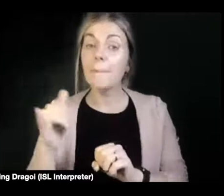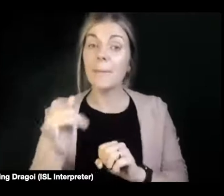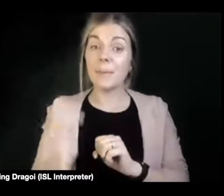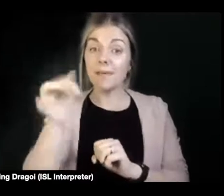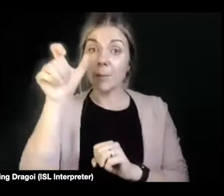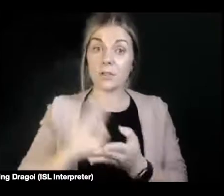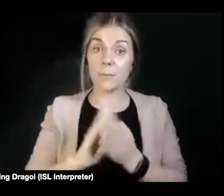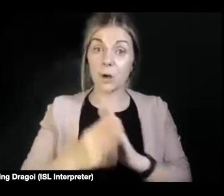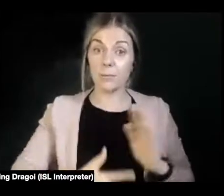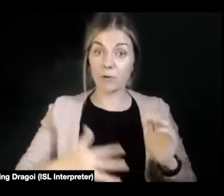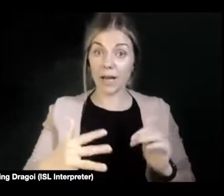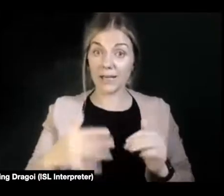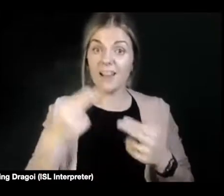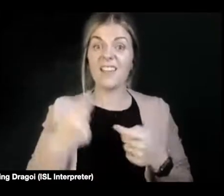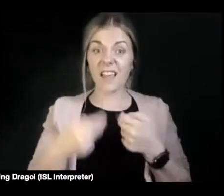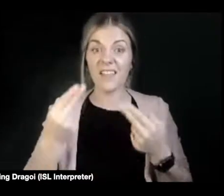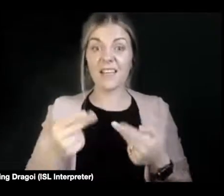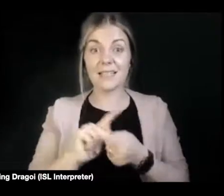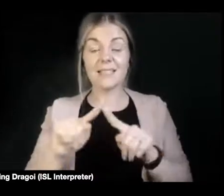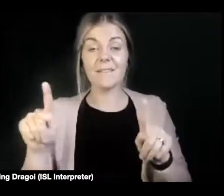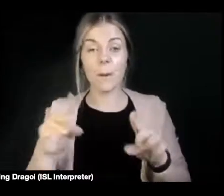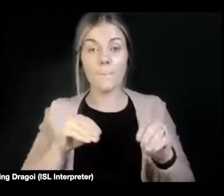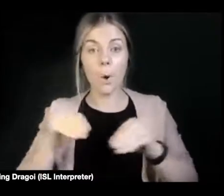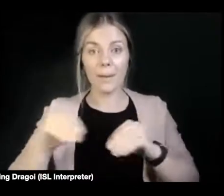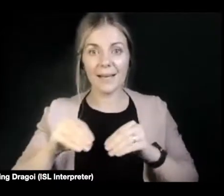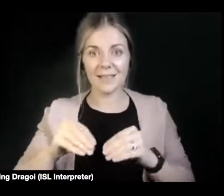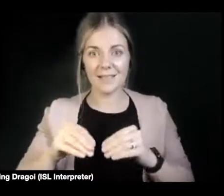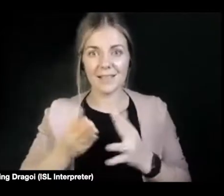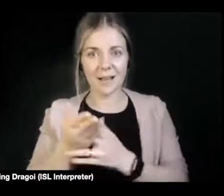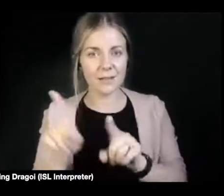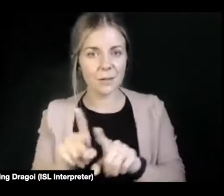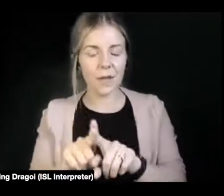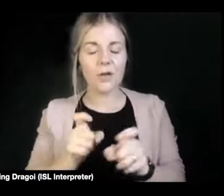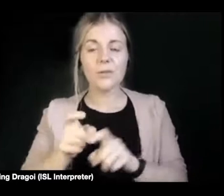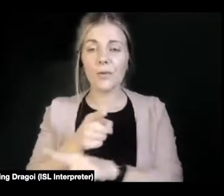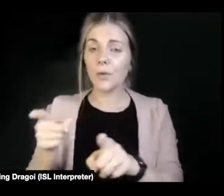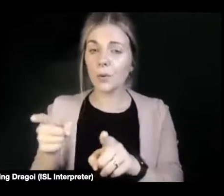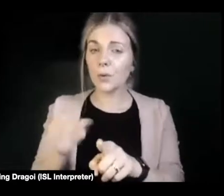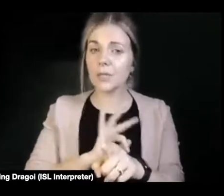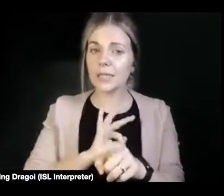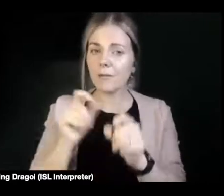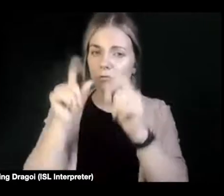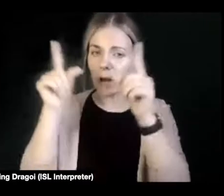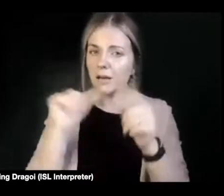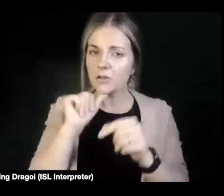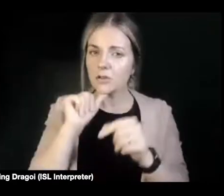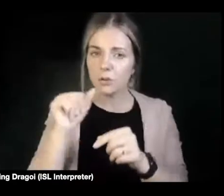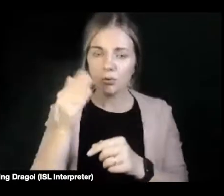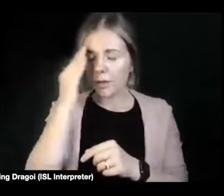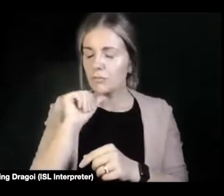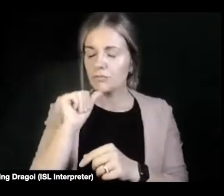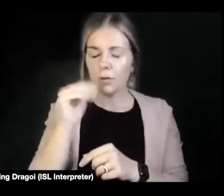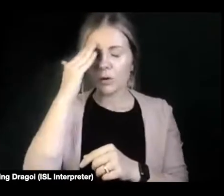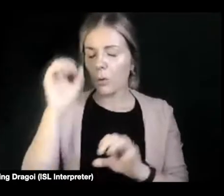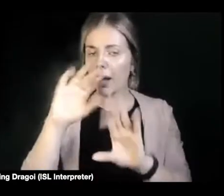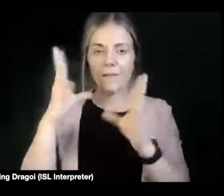those sorts of things. So recognize that you don't know everything and be open to learning and try and take